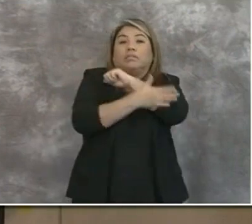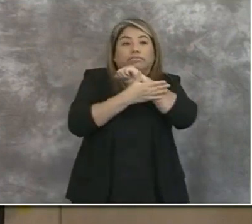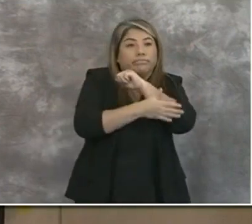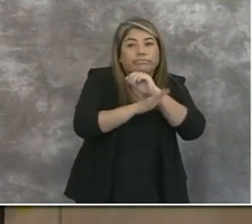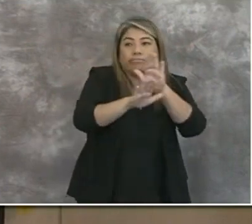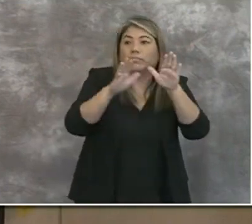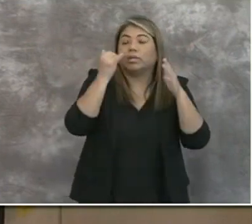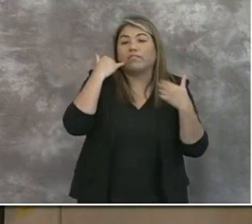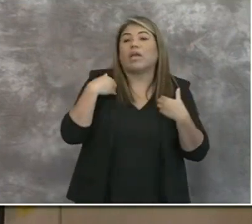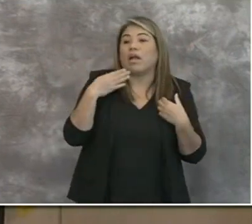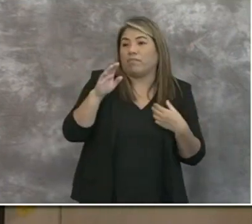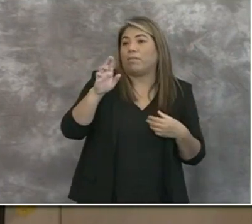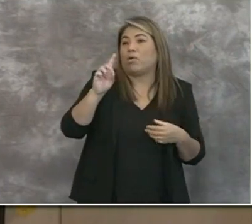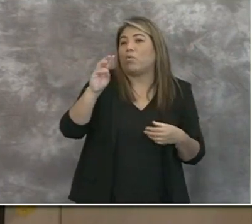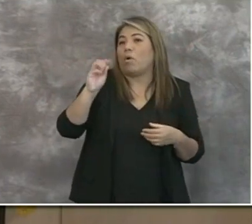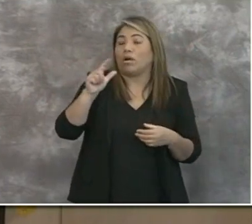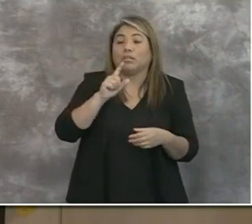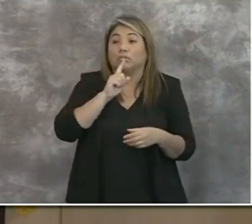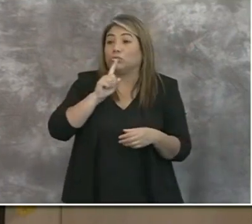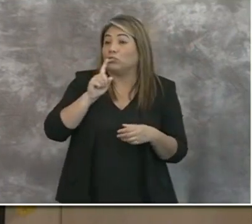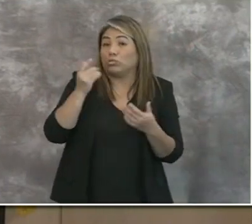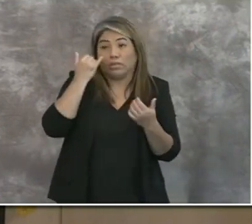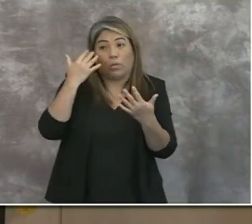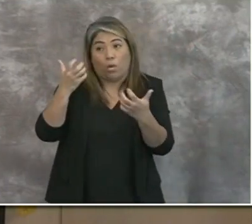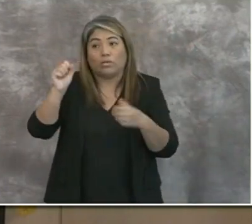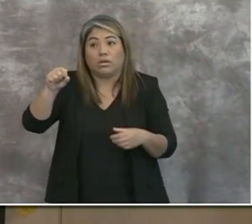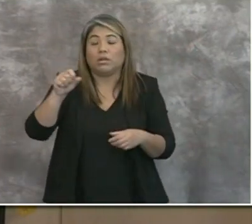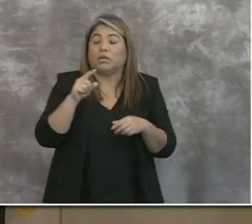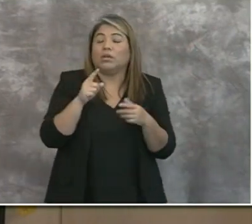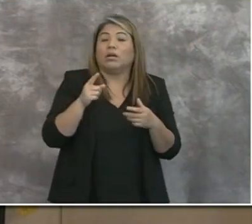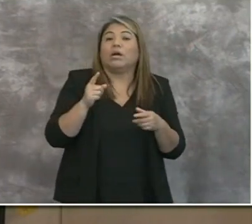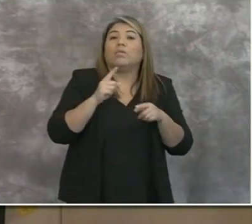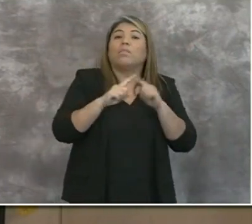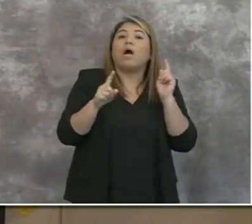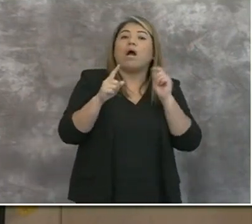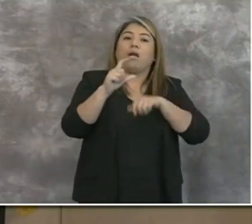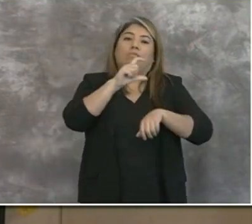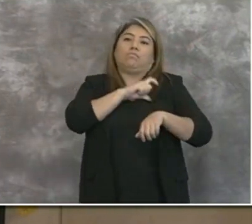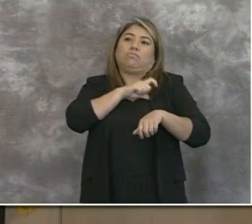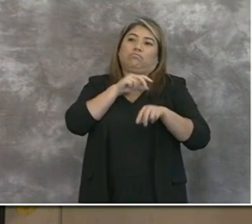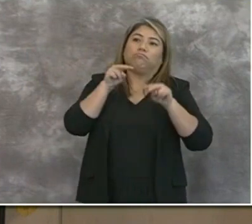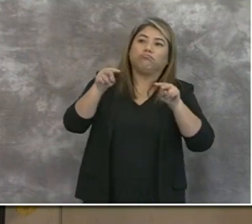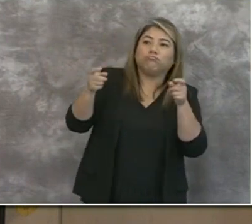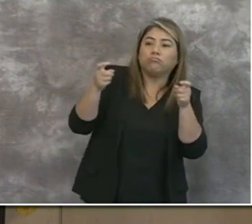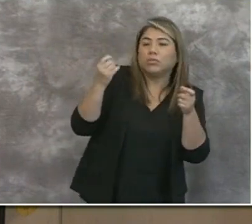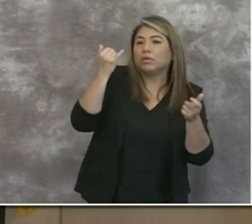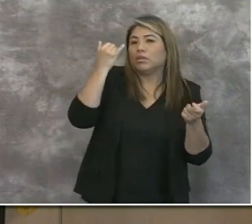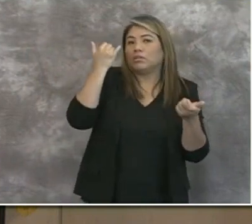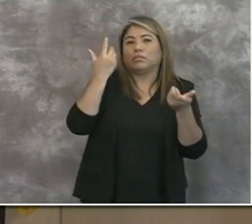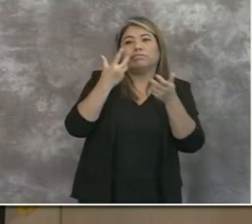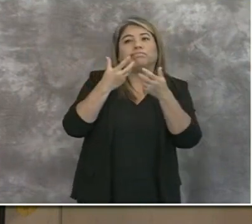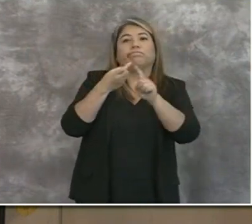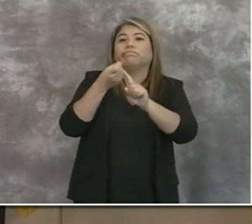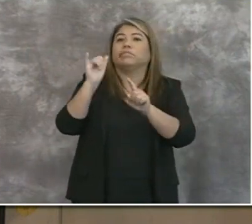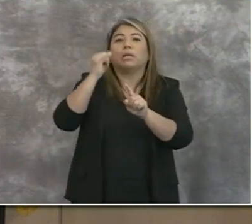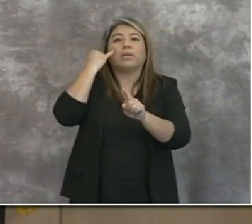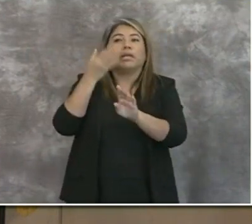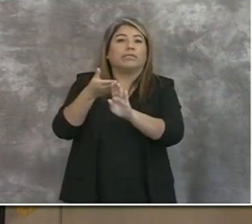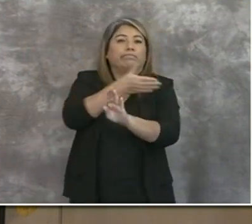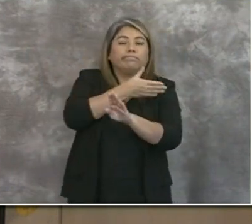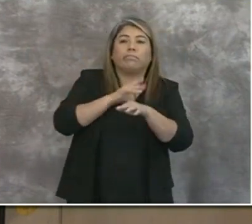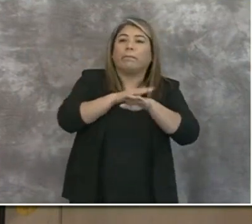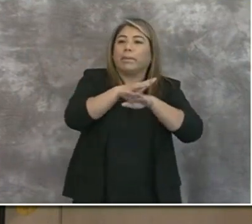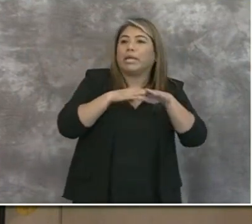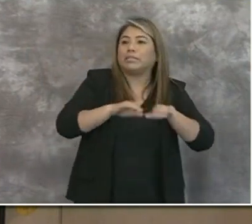certainly are allowed to do that now. And the enforcement would be the same as it has been previously as it relates to beach activities. This will be